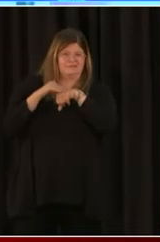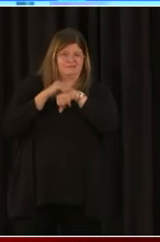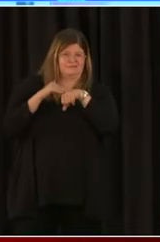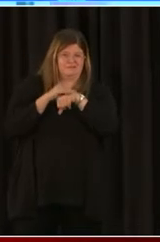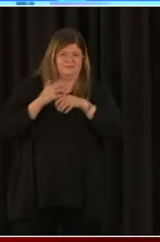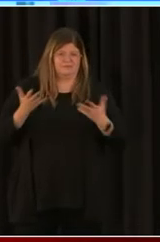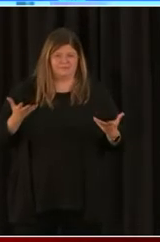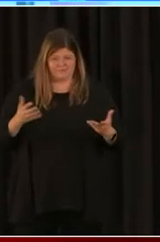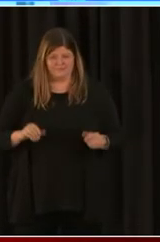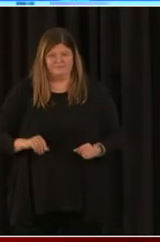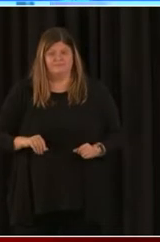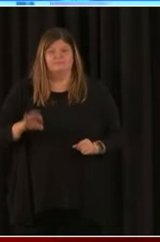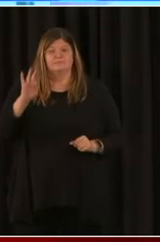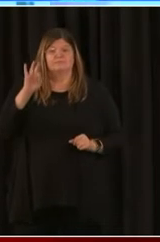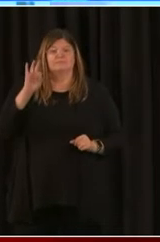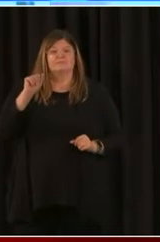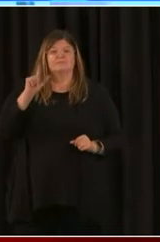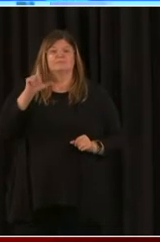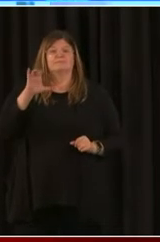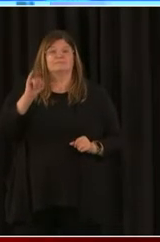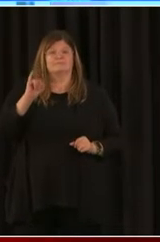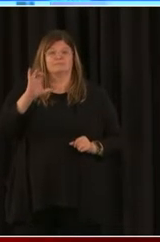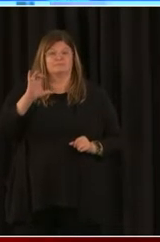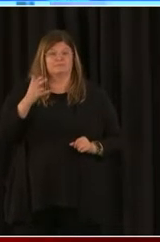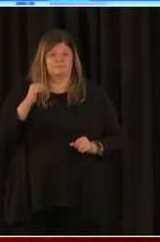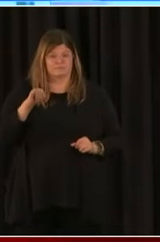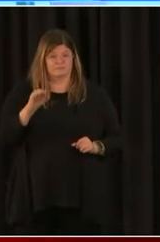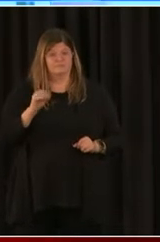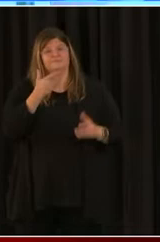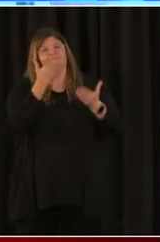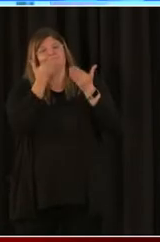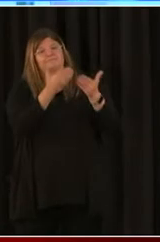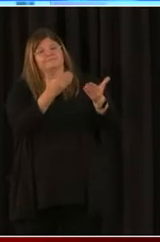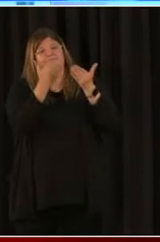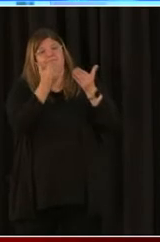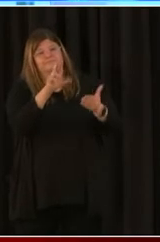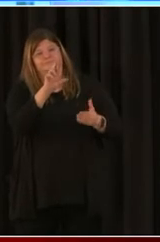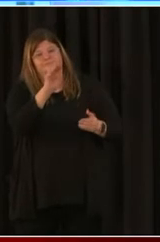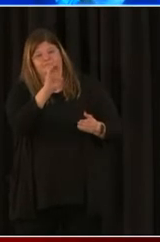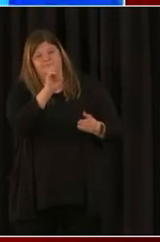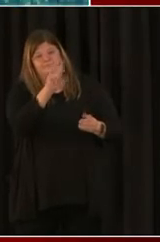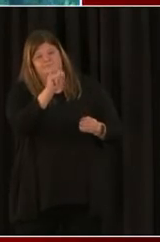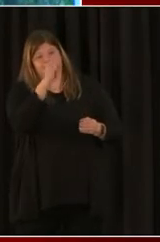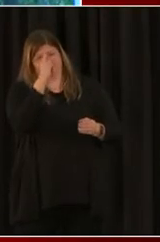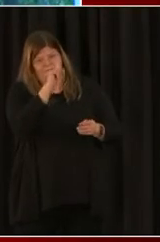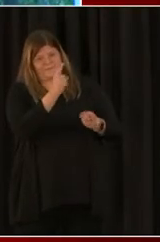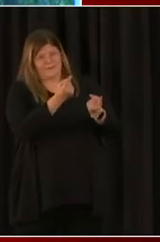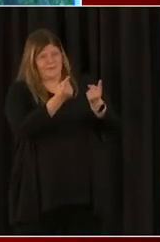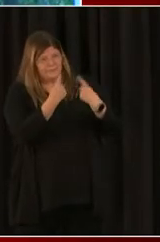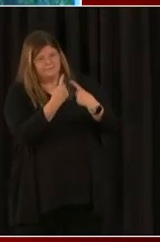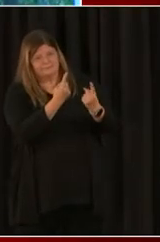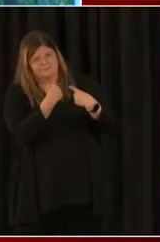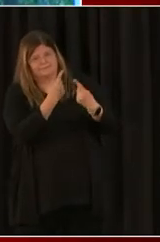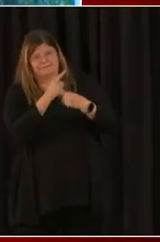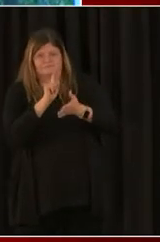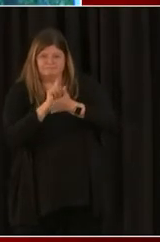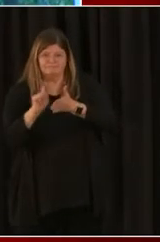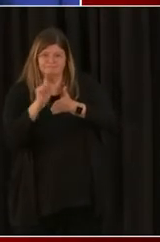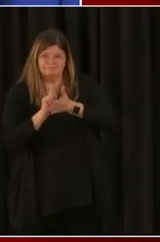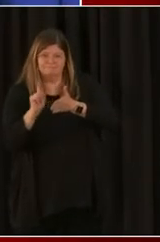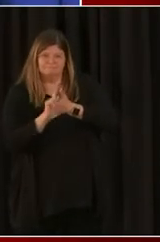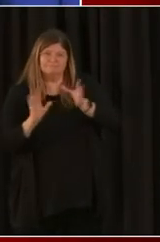to the weekly check-in. This is really helpful. And a couple questions before we move on to Director Whitfield.